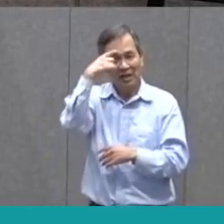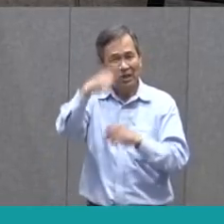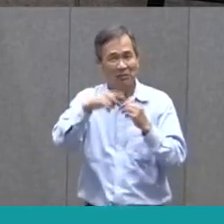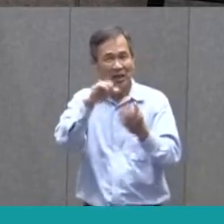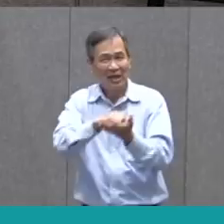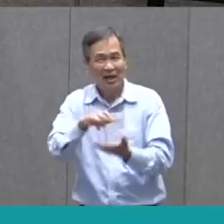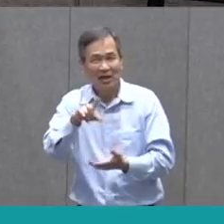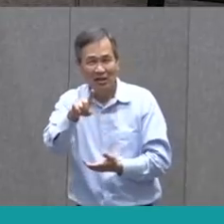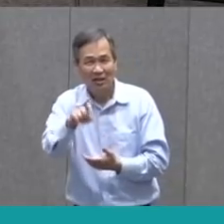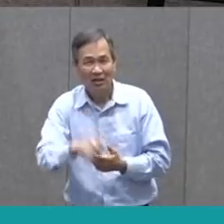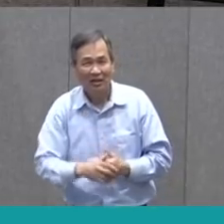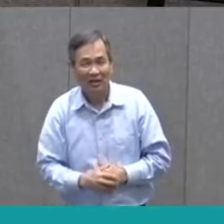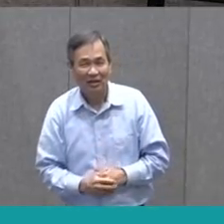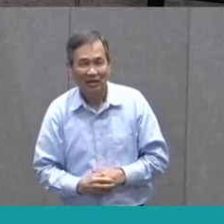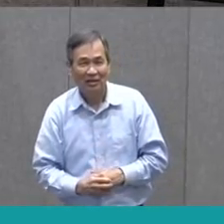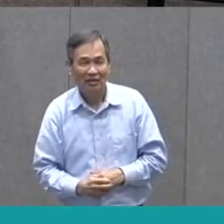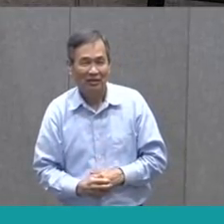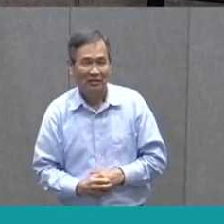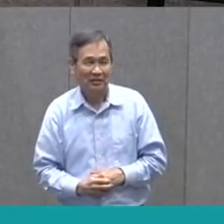for a little bit.